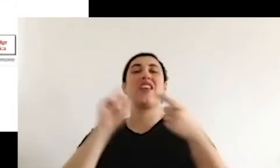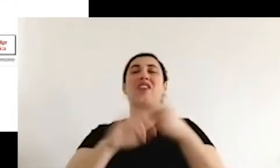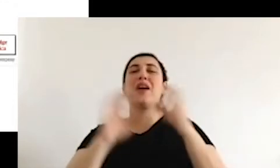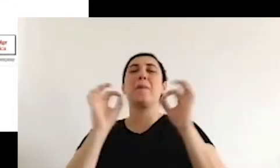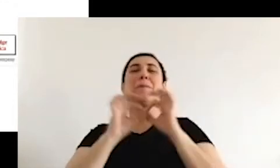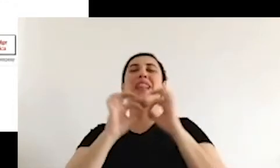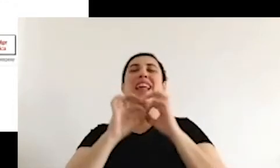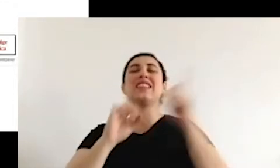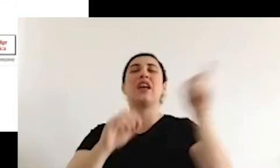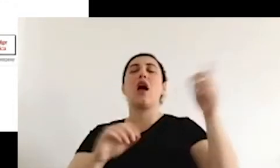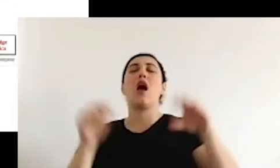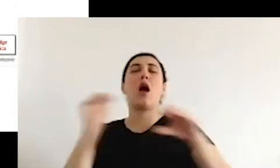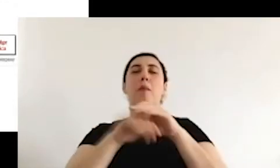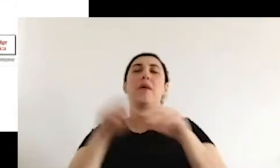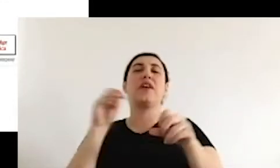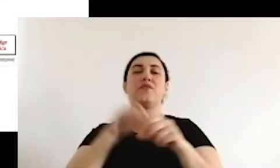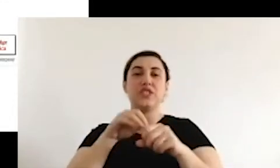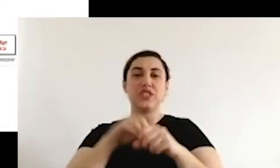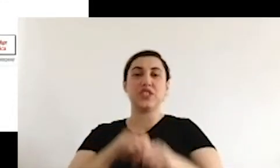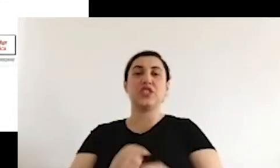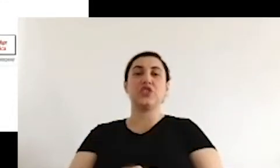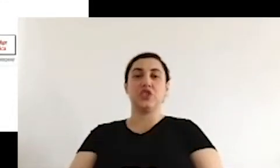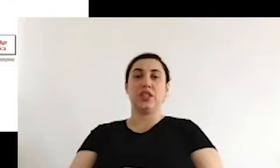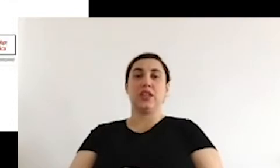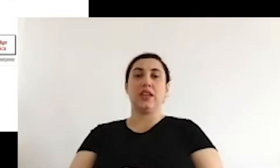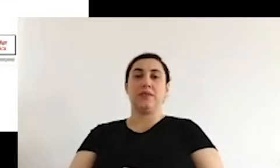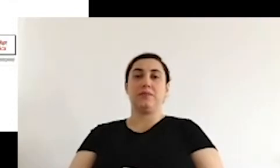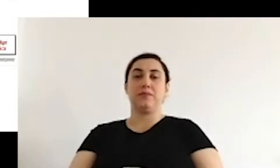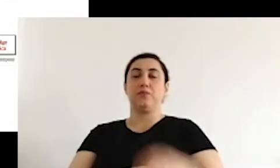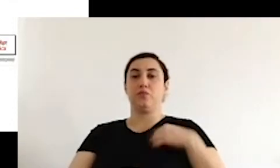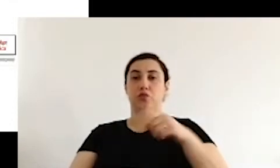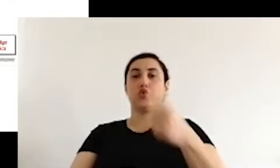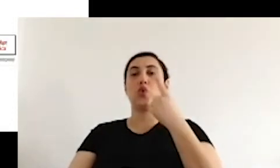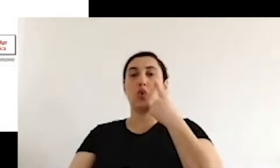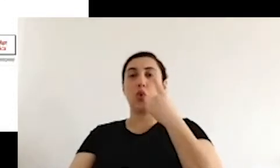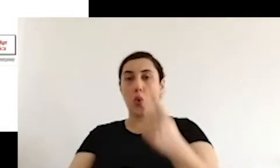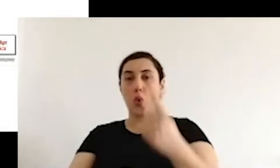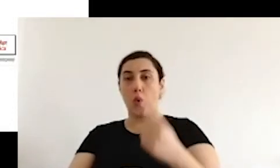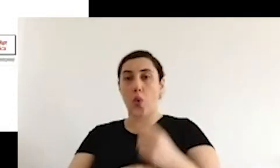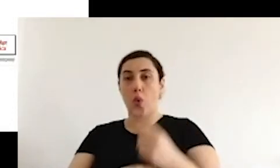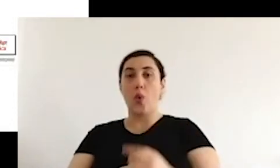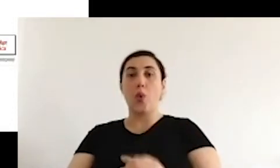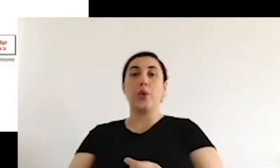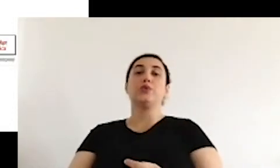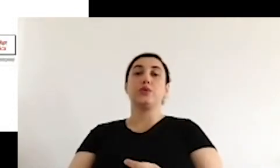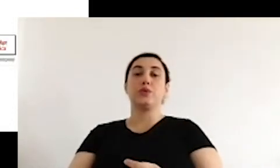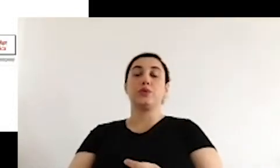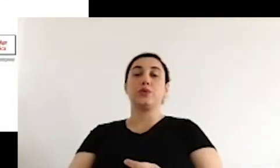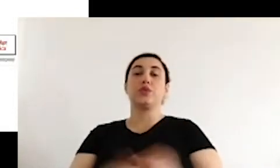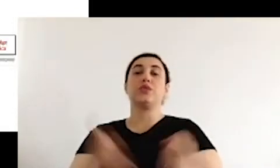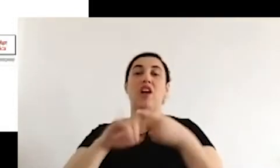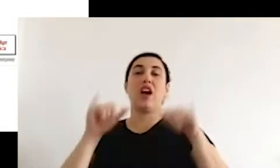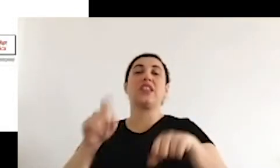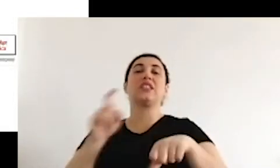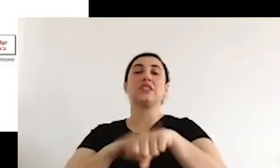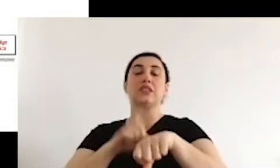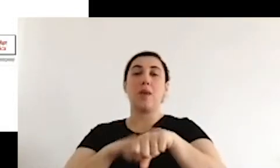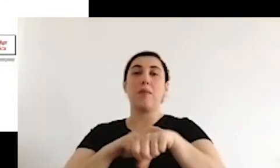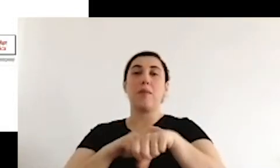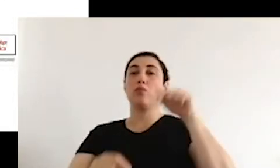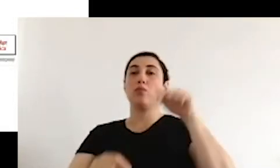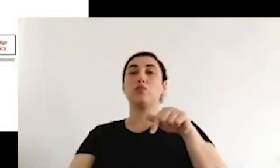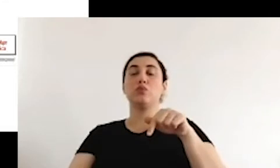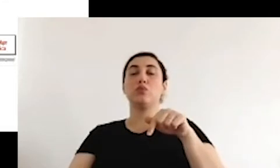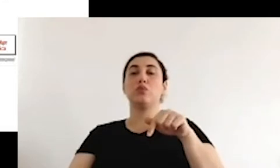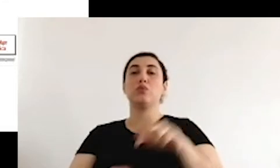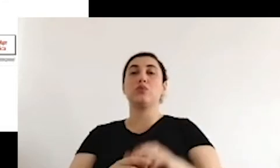care for the conduct of the elections. We have seen its importance during the most recent